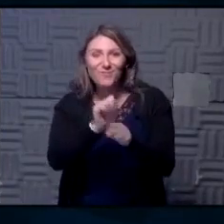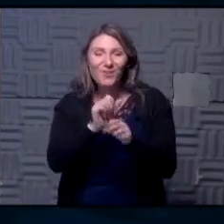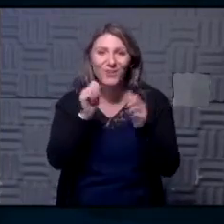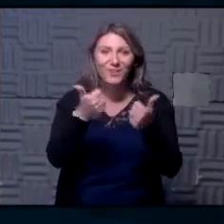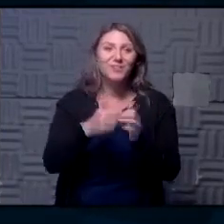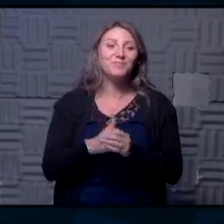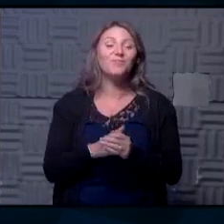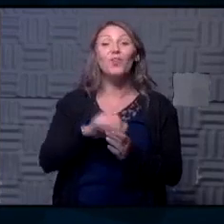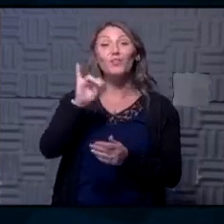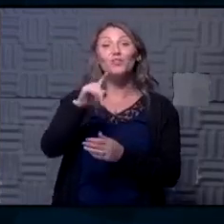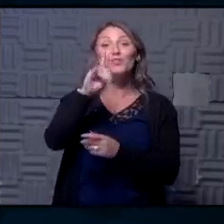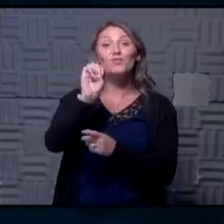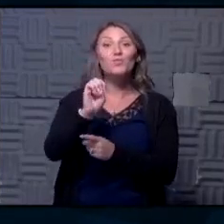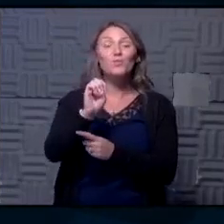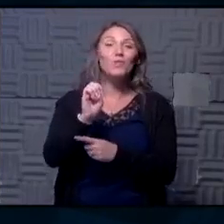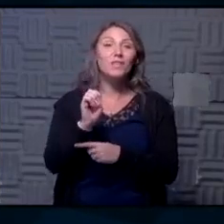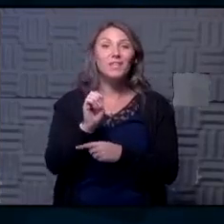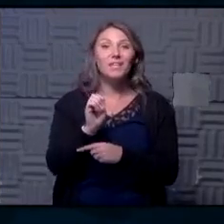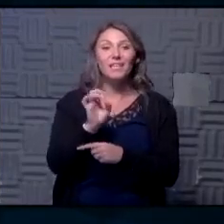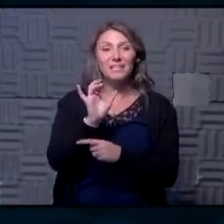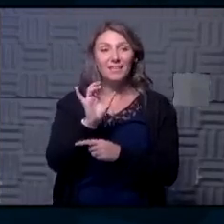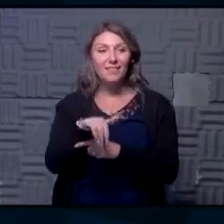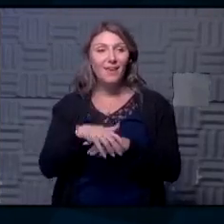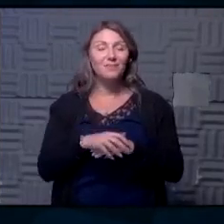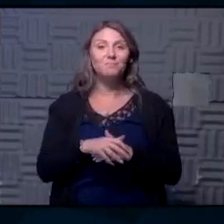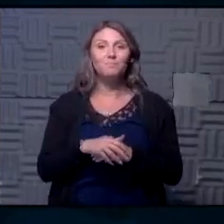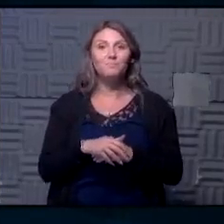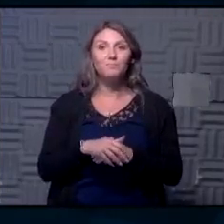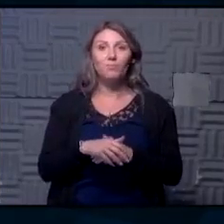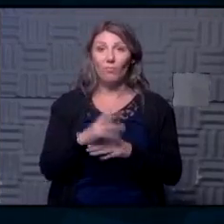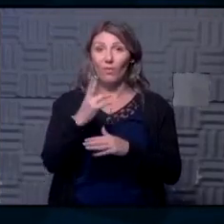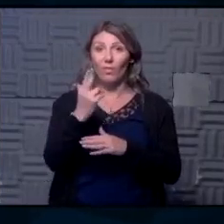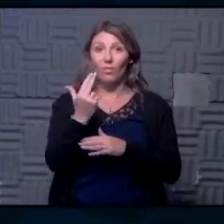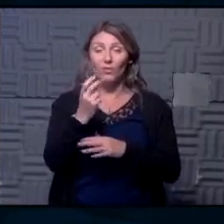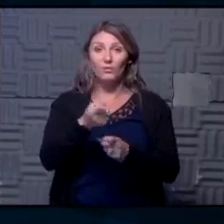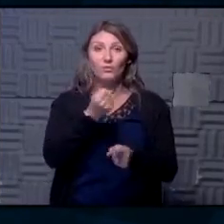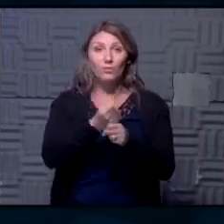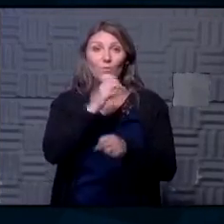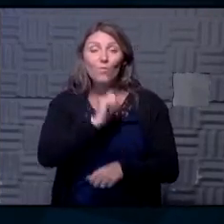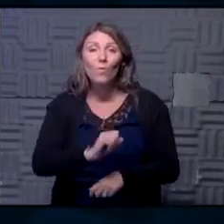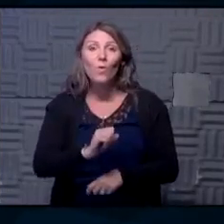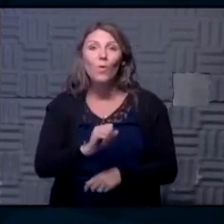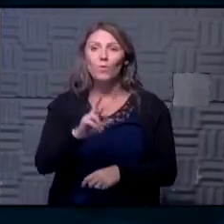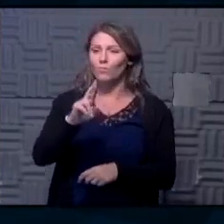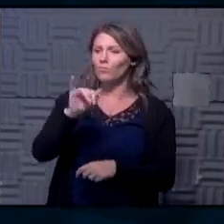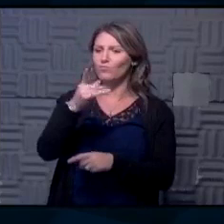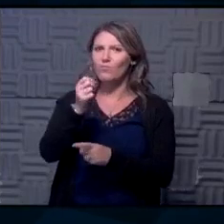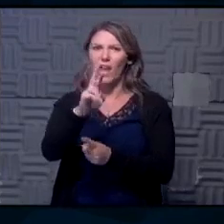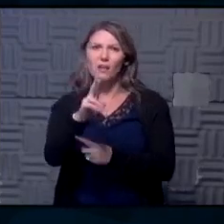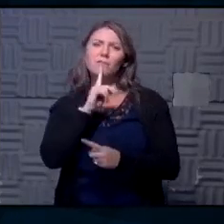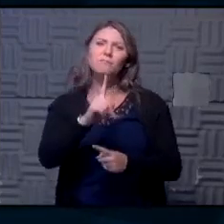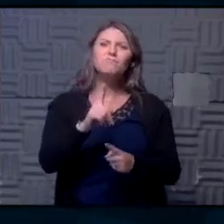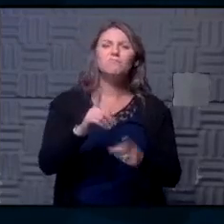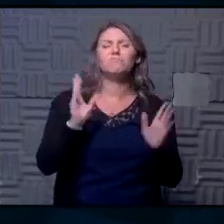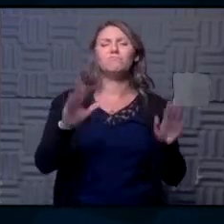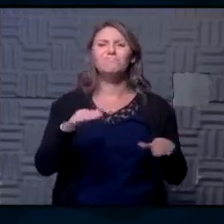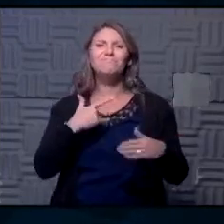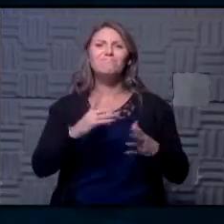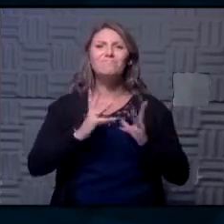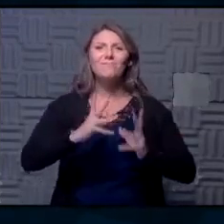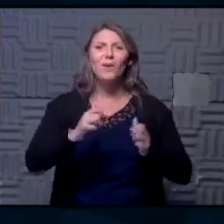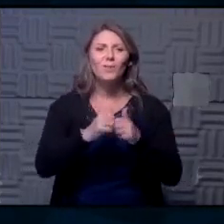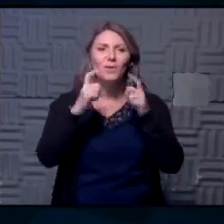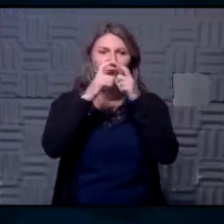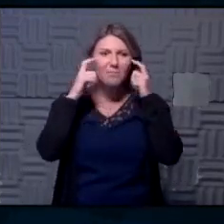girls all right so julie this is um uh this is 13 year old writer he's also down with wearing the mask he's kind of got like a